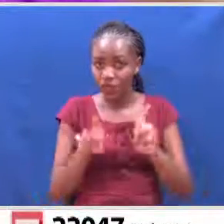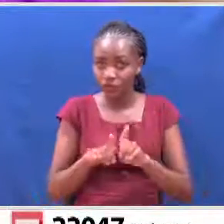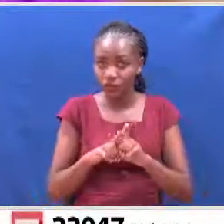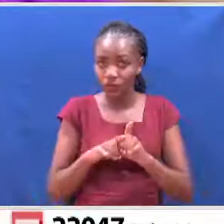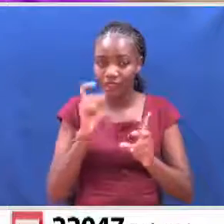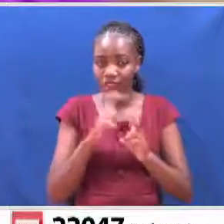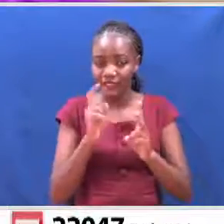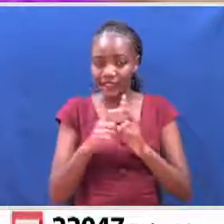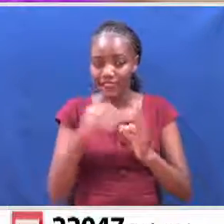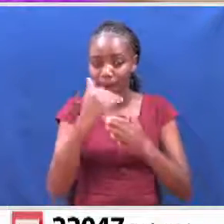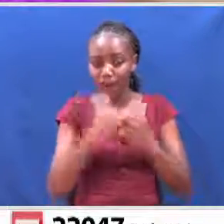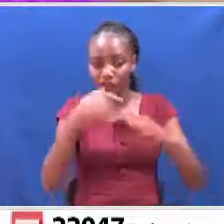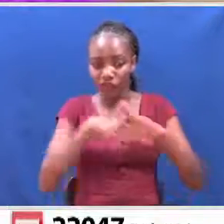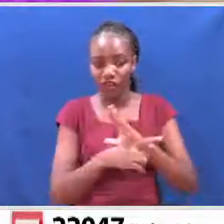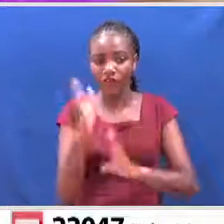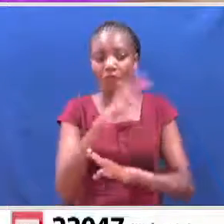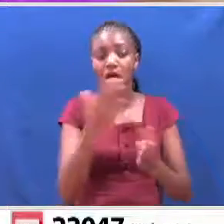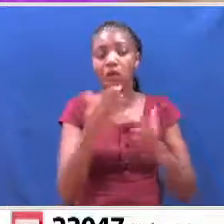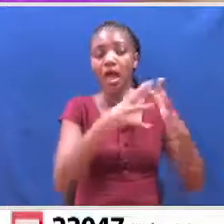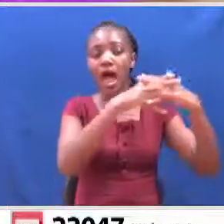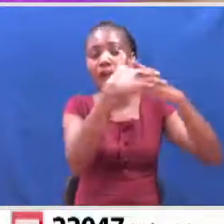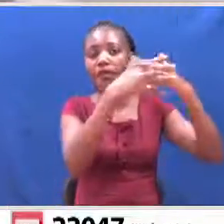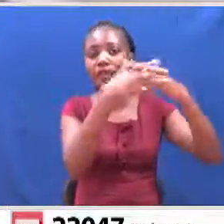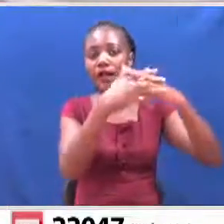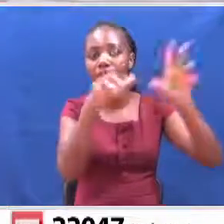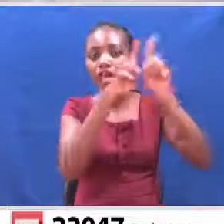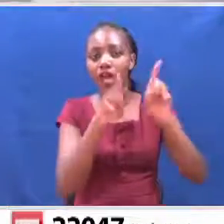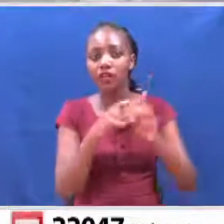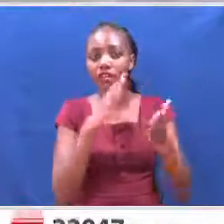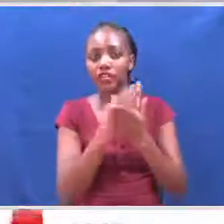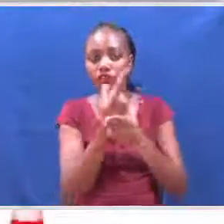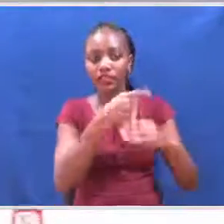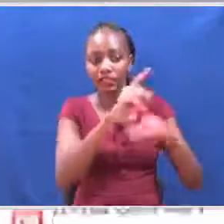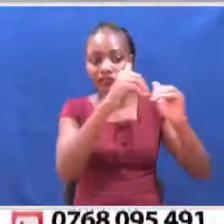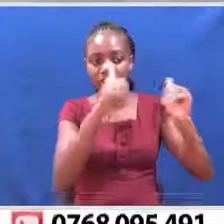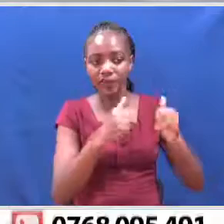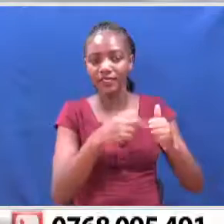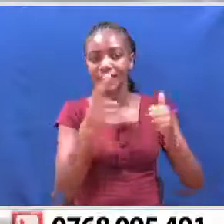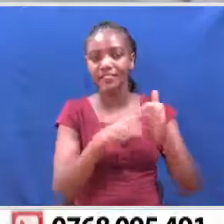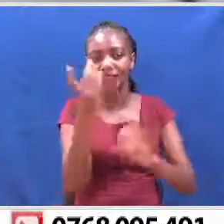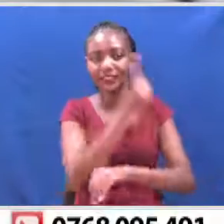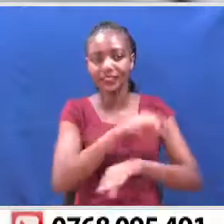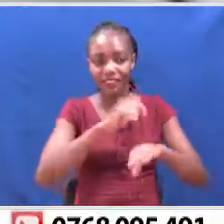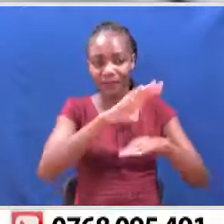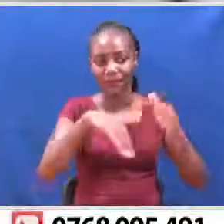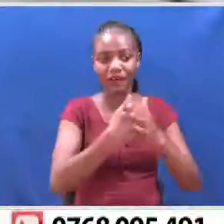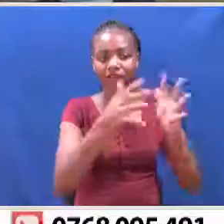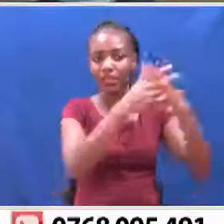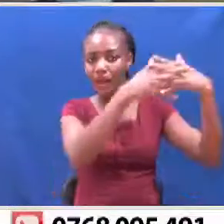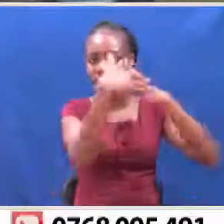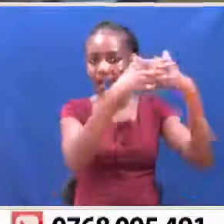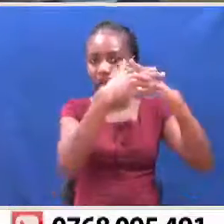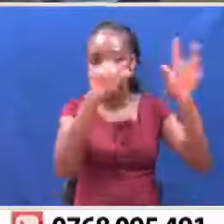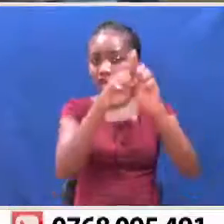get tested before traveling back to the United States and self-isolate for at least seven days upon arrival in the U.S.